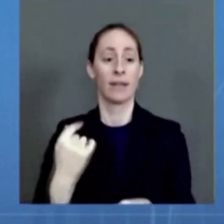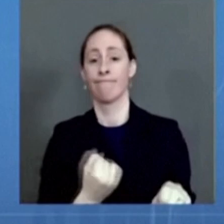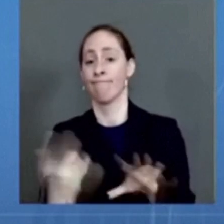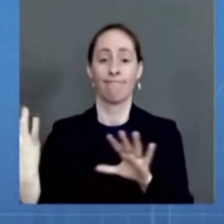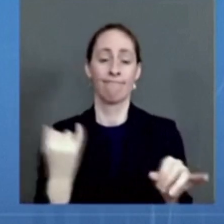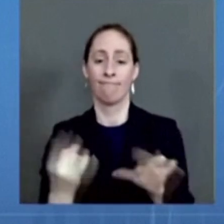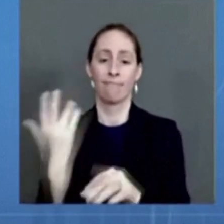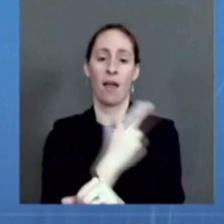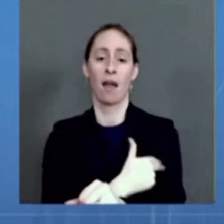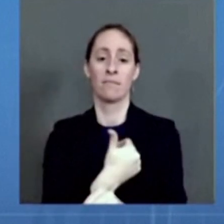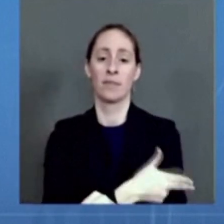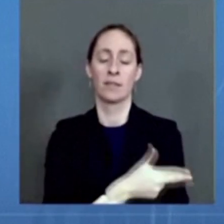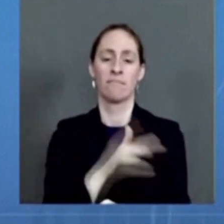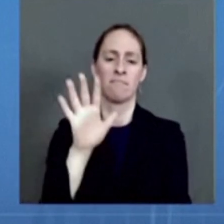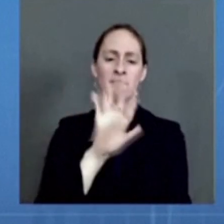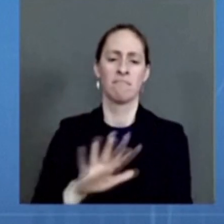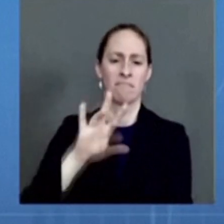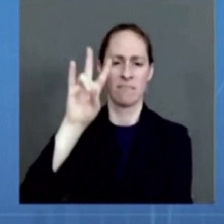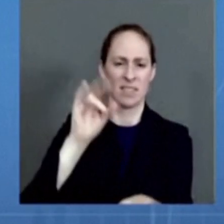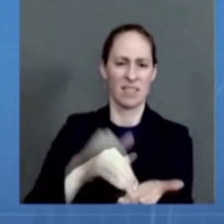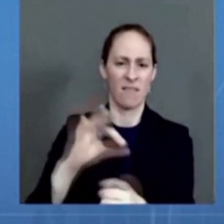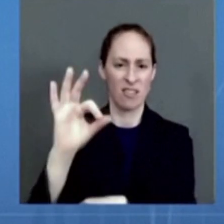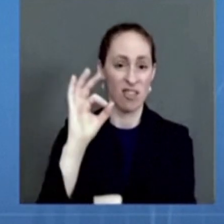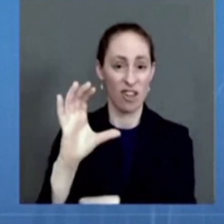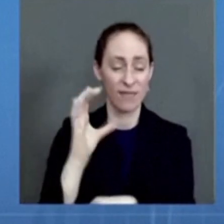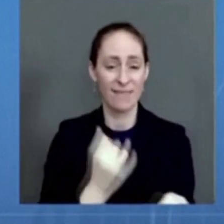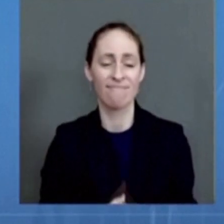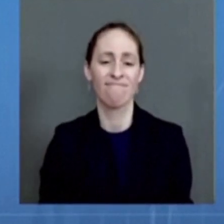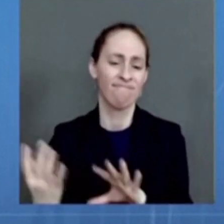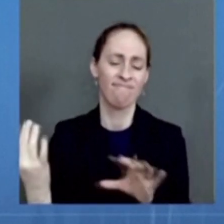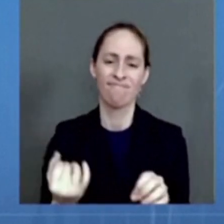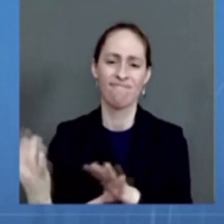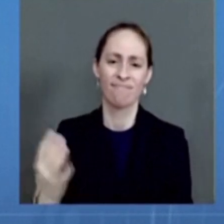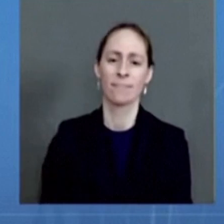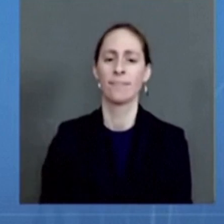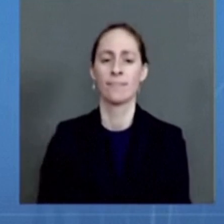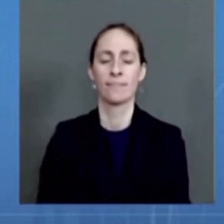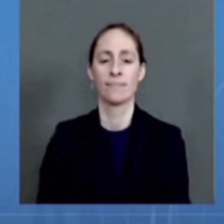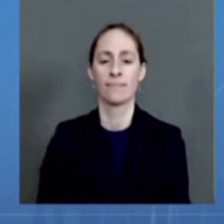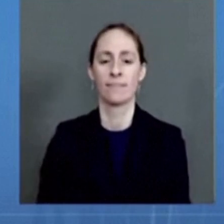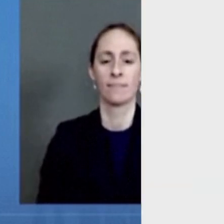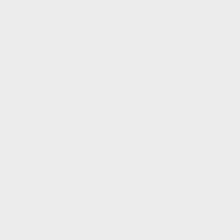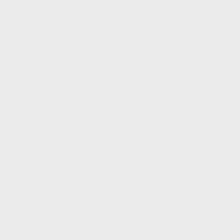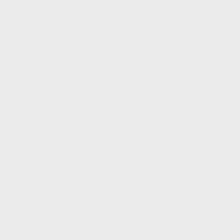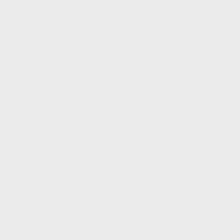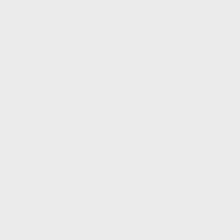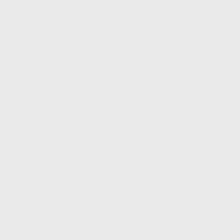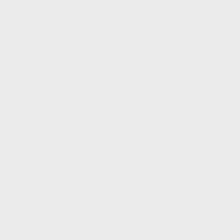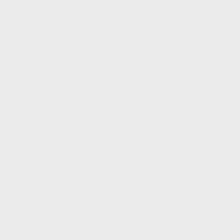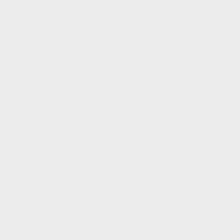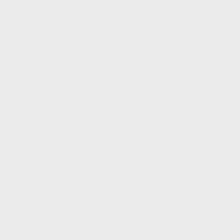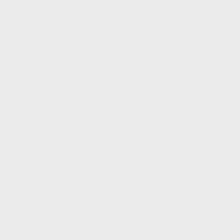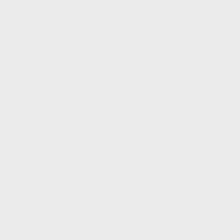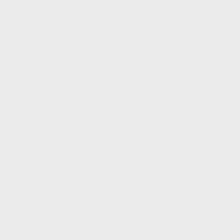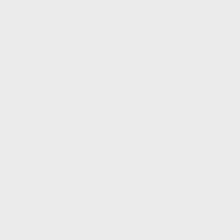And the seven-day average of daily deaths is at about 1,200 per day, which is at an increase of over 8 percent from the prior week.